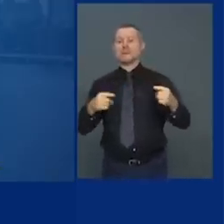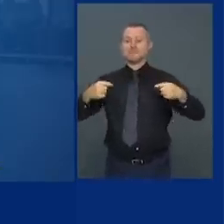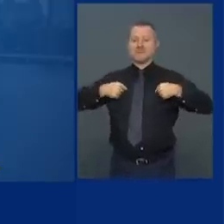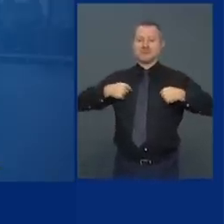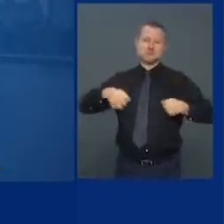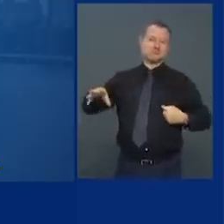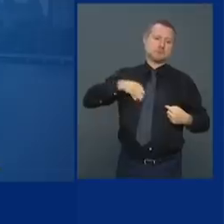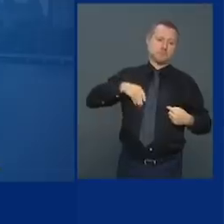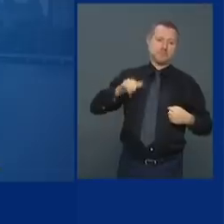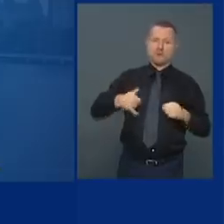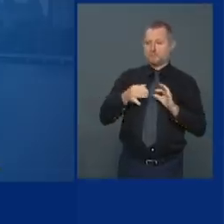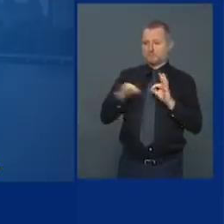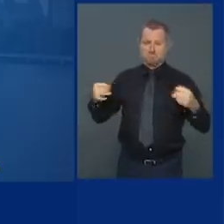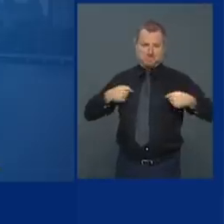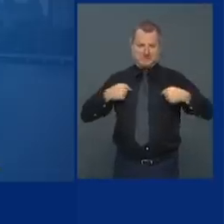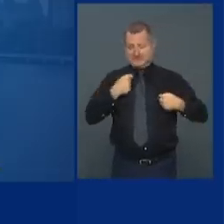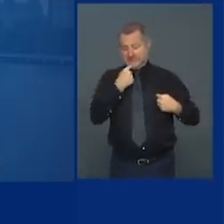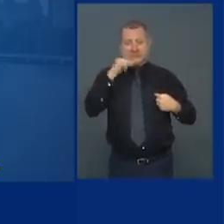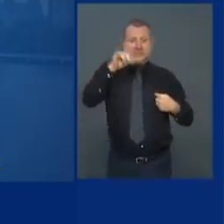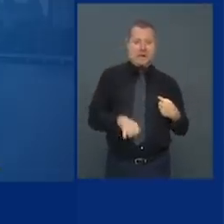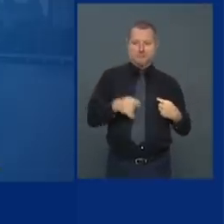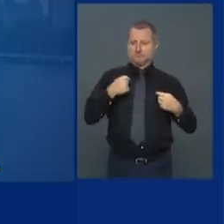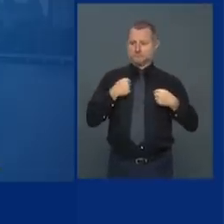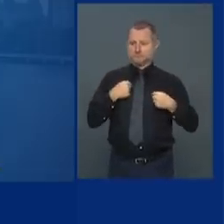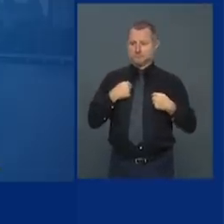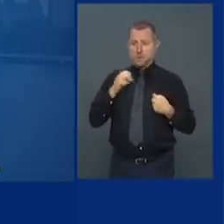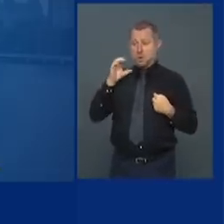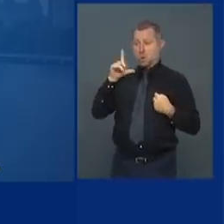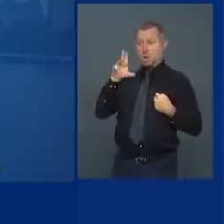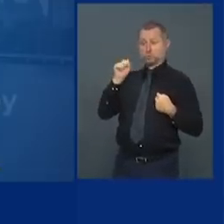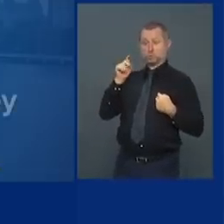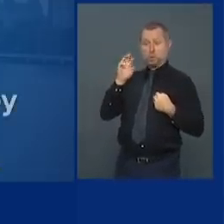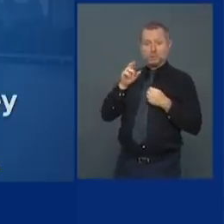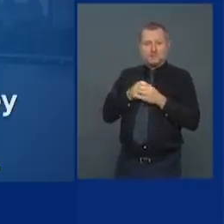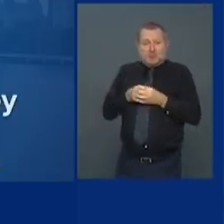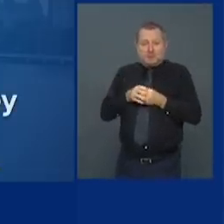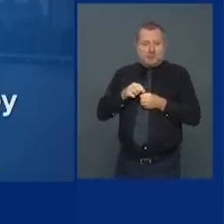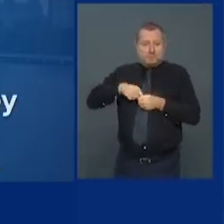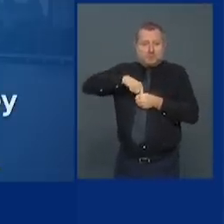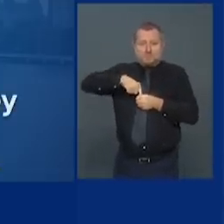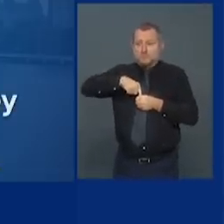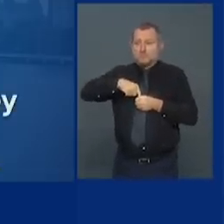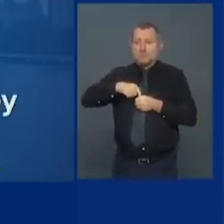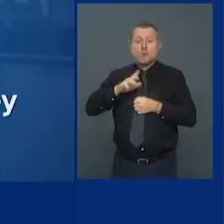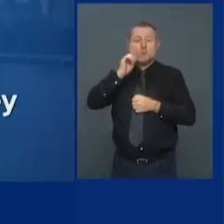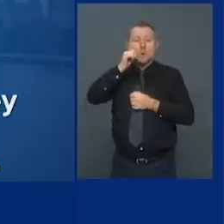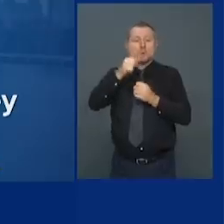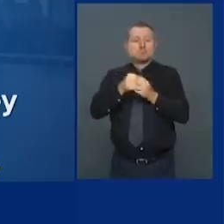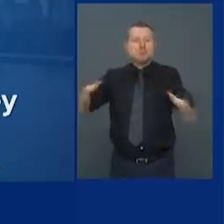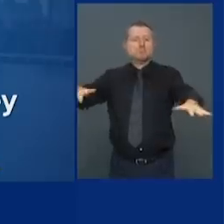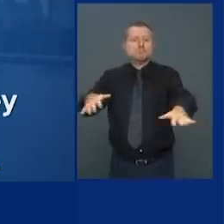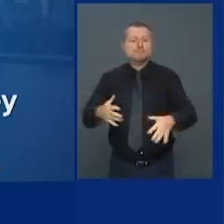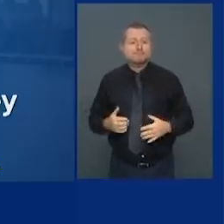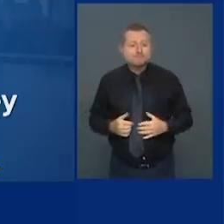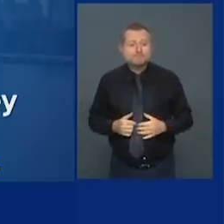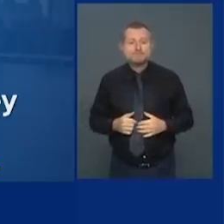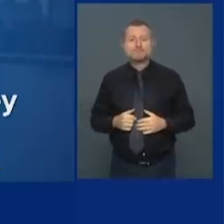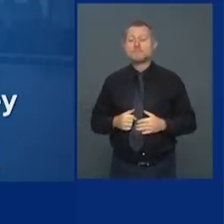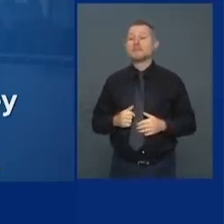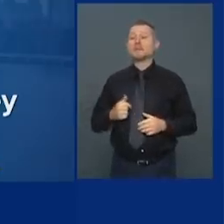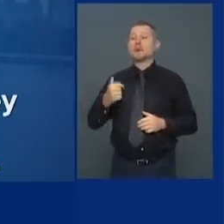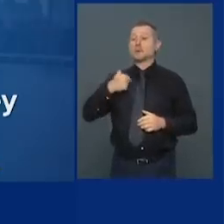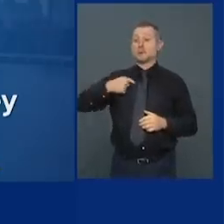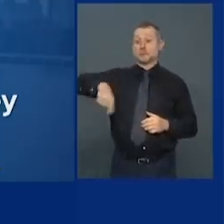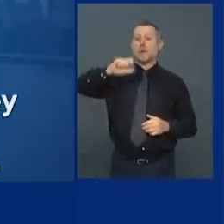Cluster today is community spread tomorrow. They have to do their job today. I'm going to be meeting with